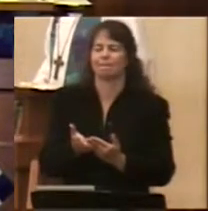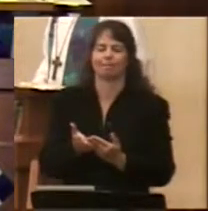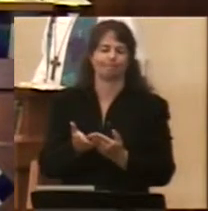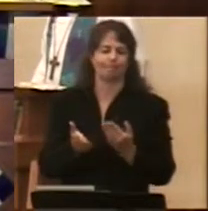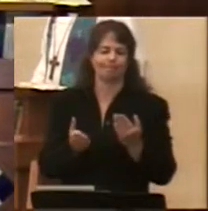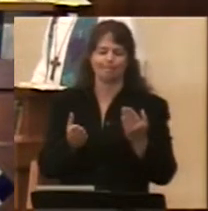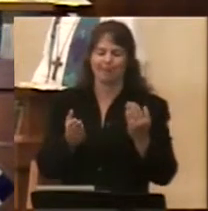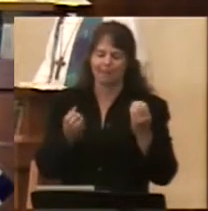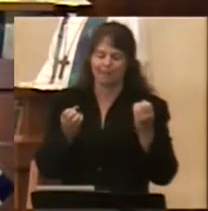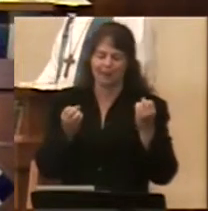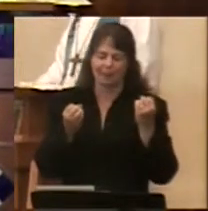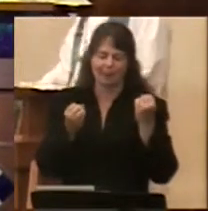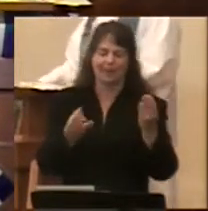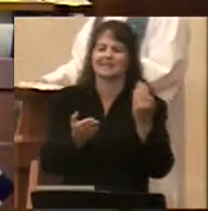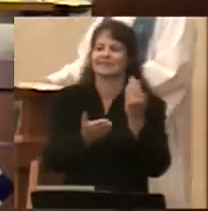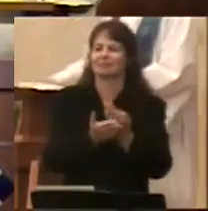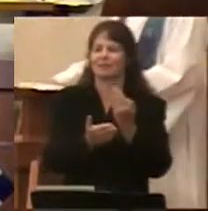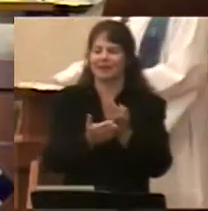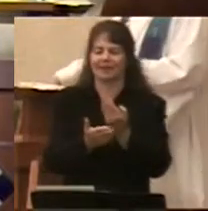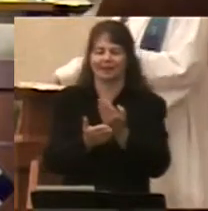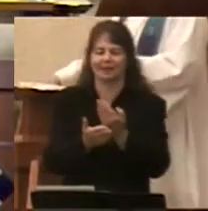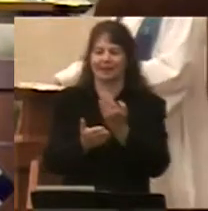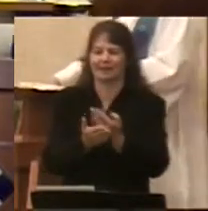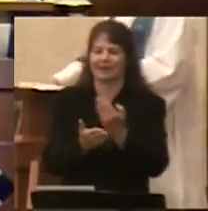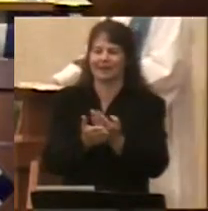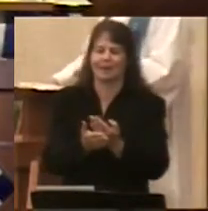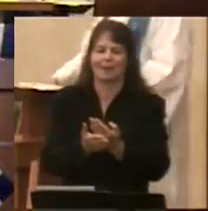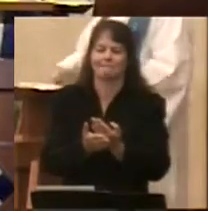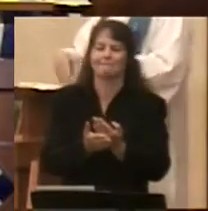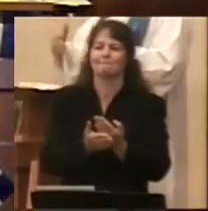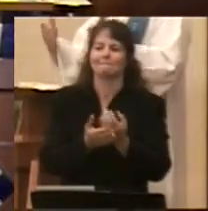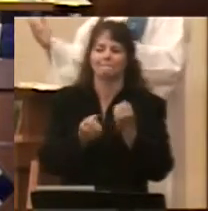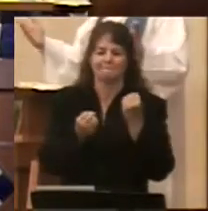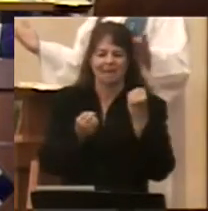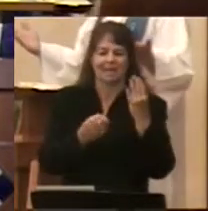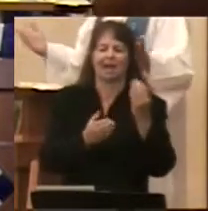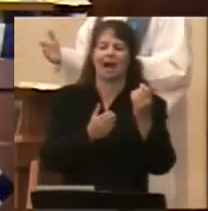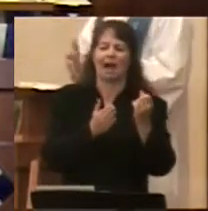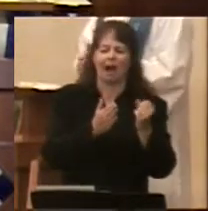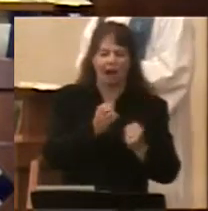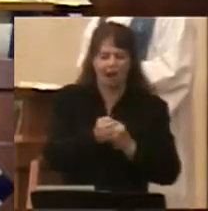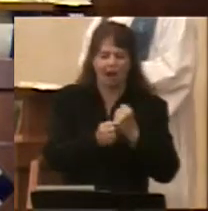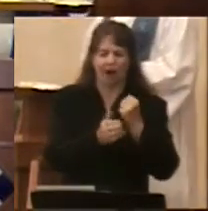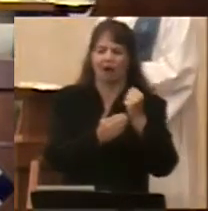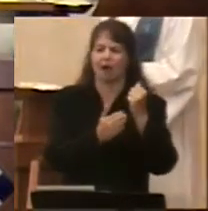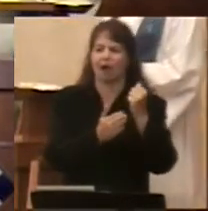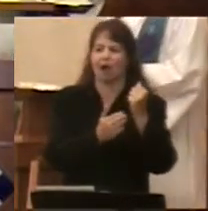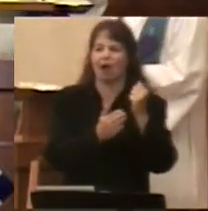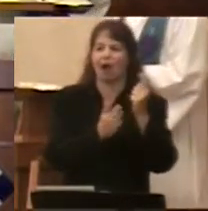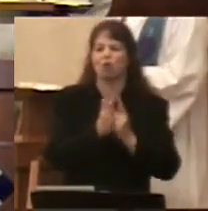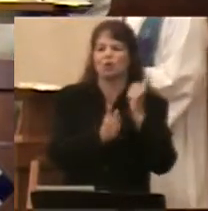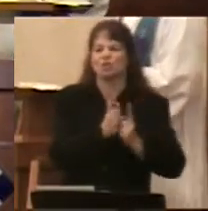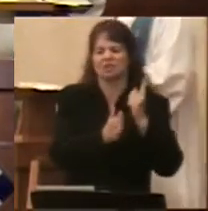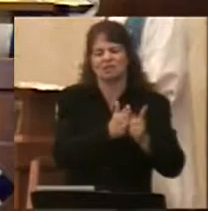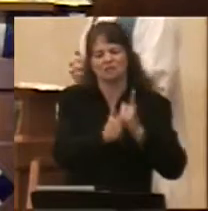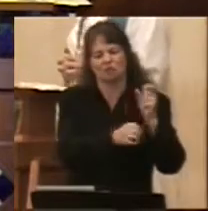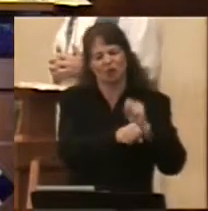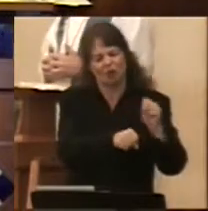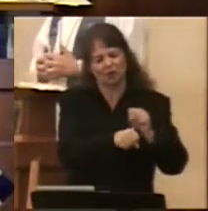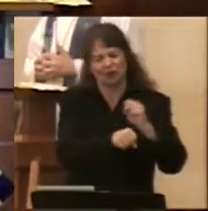millions of dollars, not hundreds of hours, not thousands of hours, some of them tens of thousands of hours in the making.